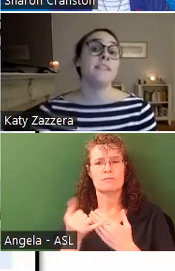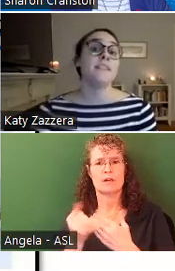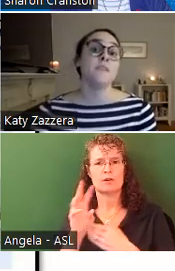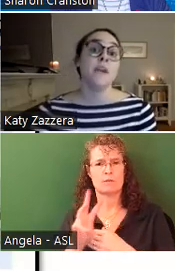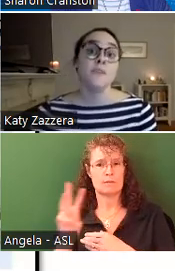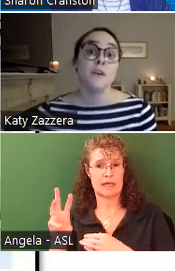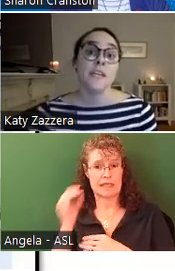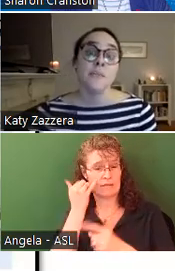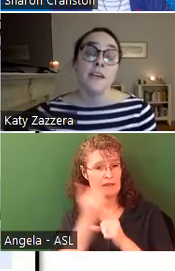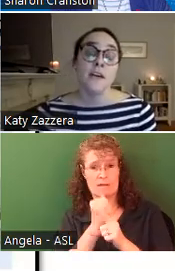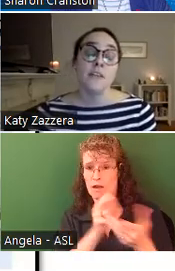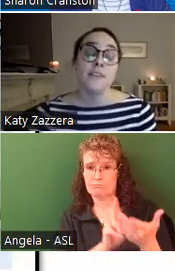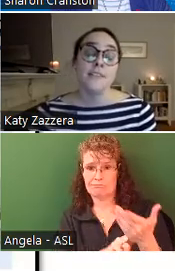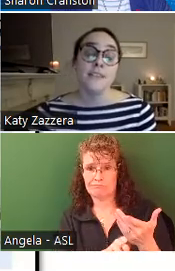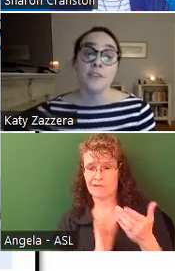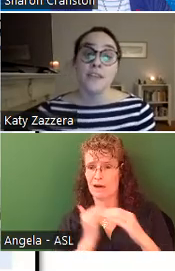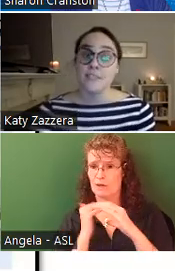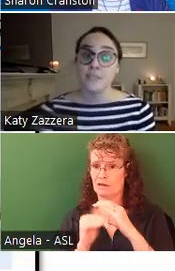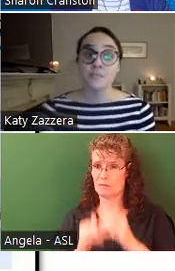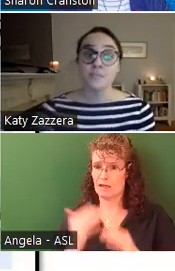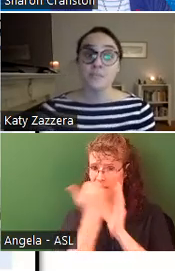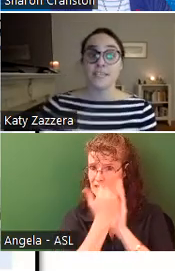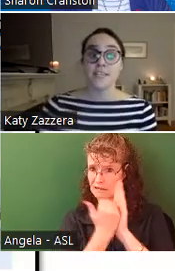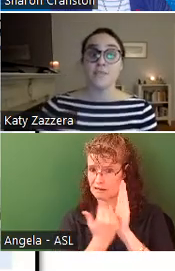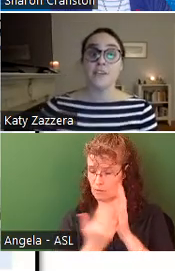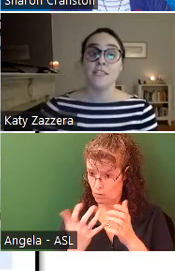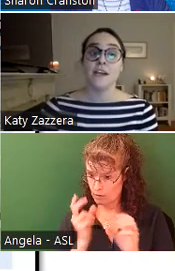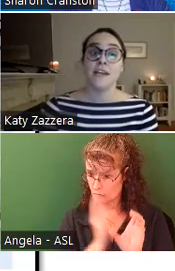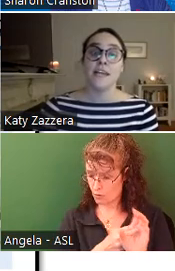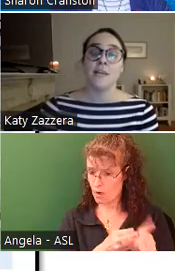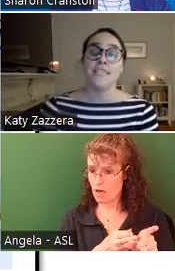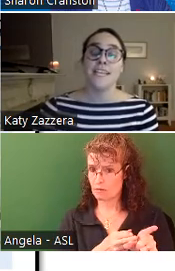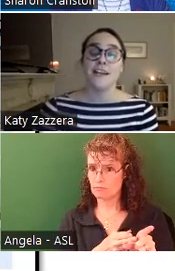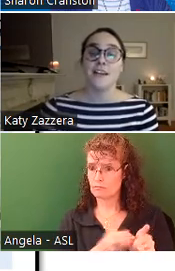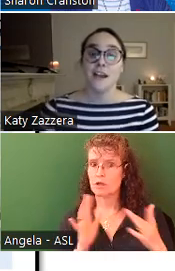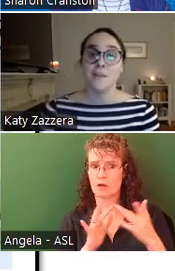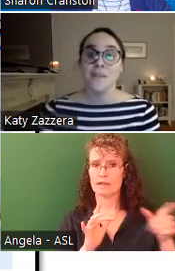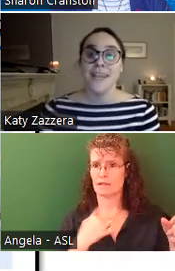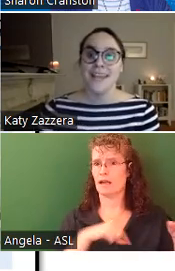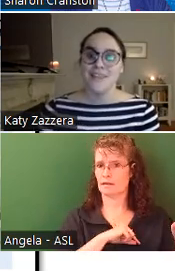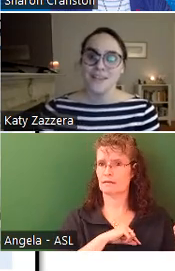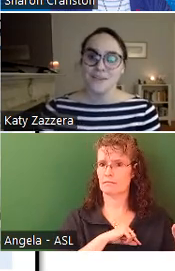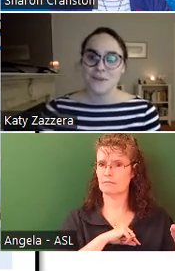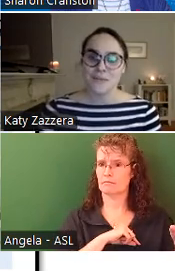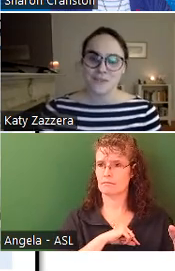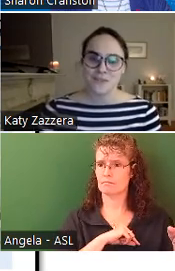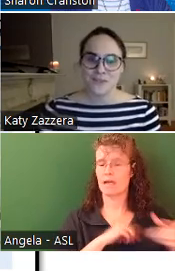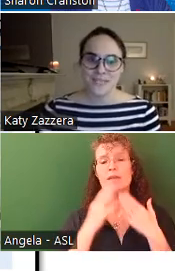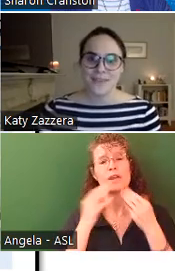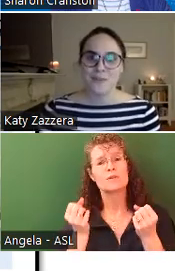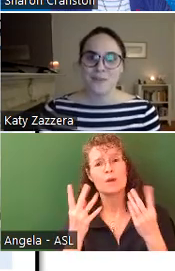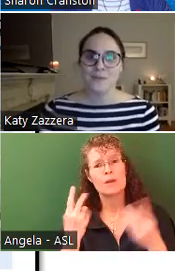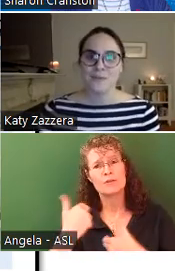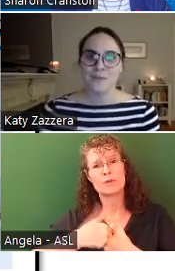you are not already subscribed to our email list and would like to be, please reach out to Hingham Ferry Doc at MBTA.com. And thank you so much for